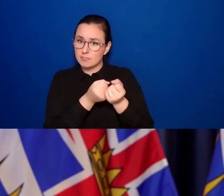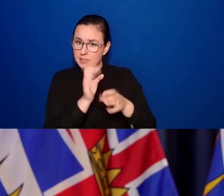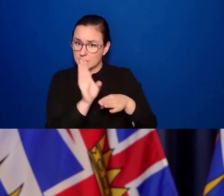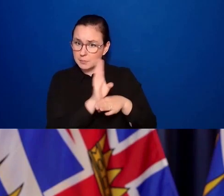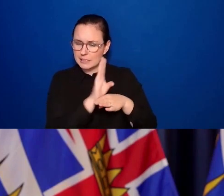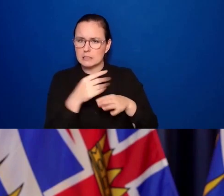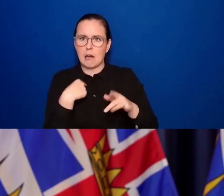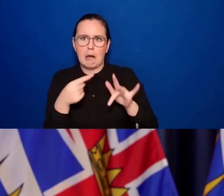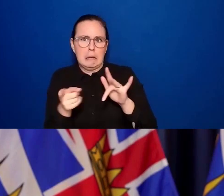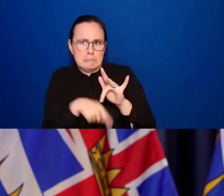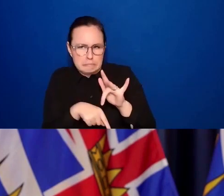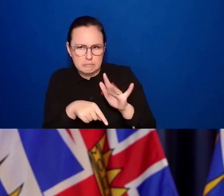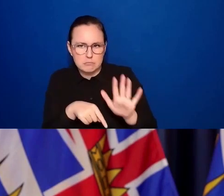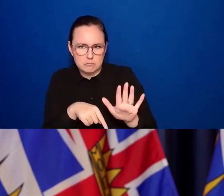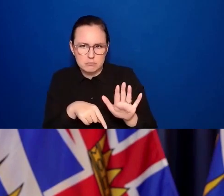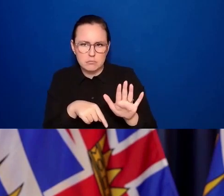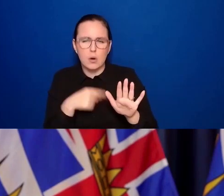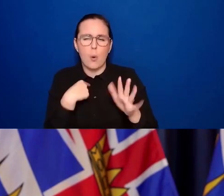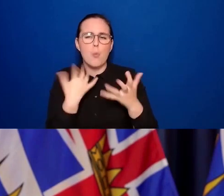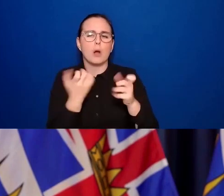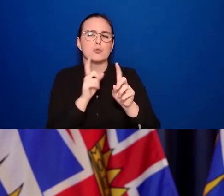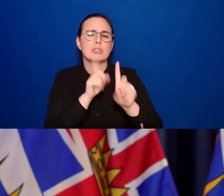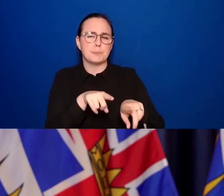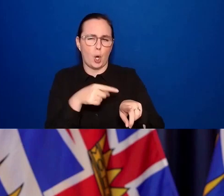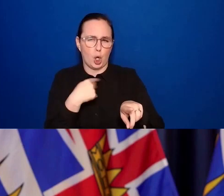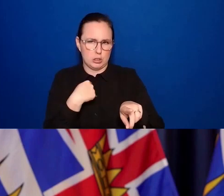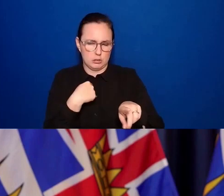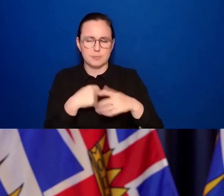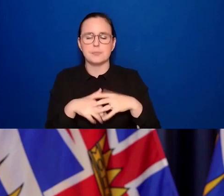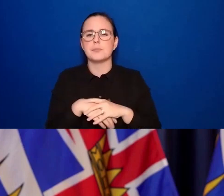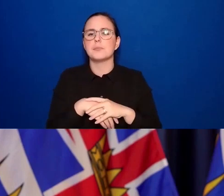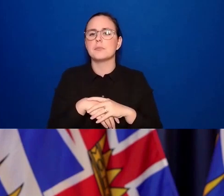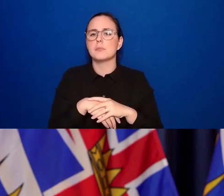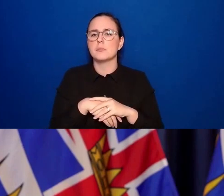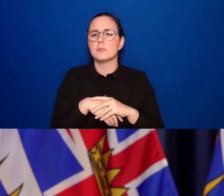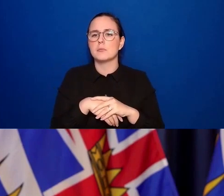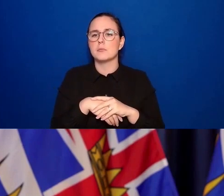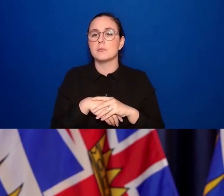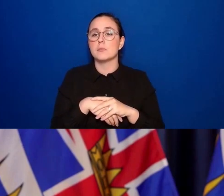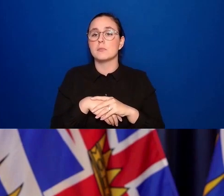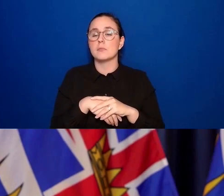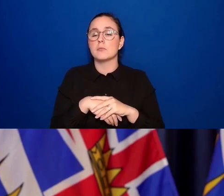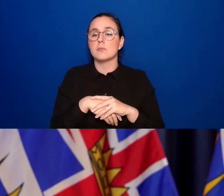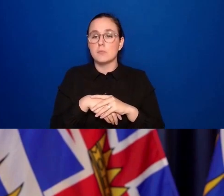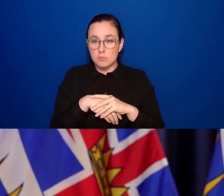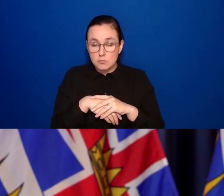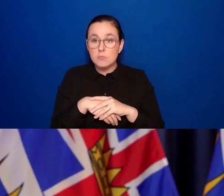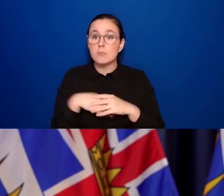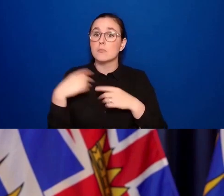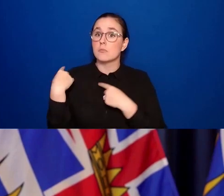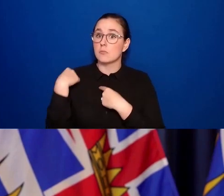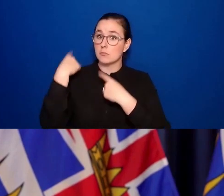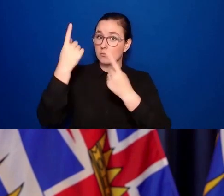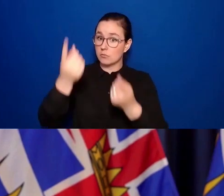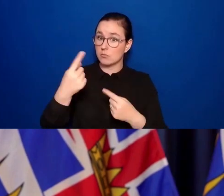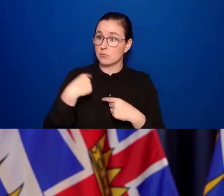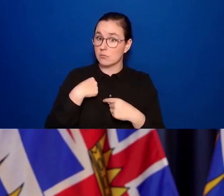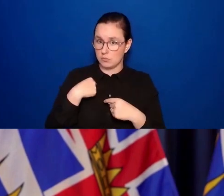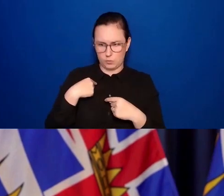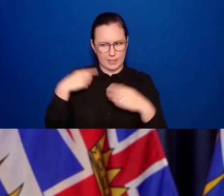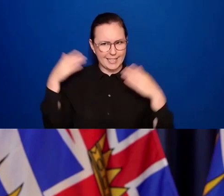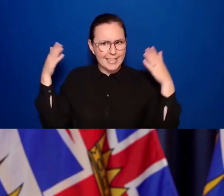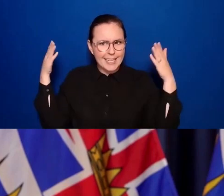just reinforce that, again, from the beginning, we've been ensuring that we are focused on making sure workers are whole,